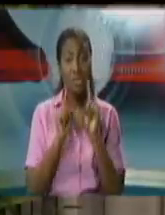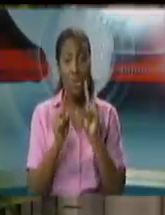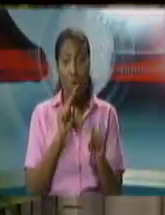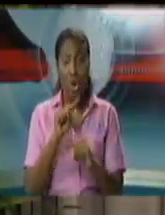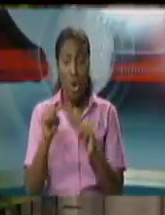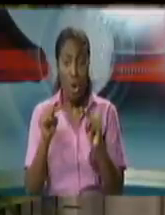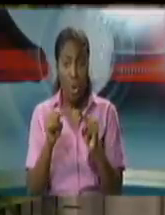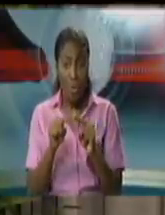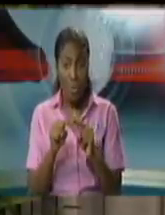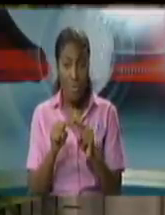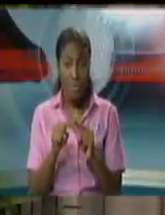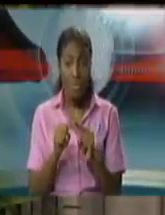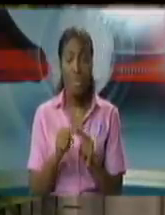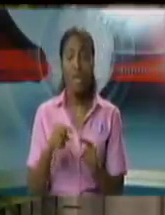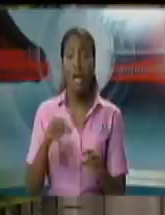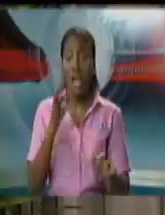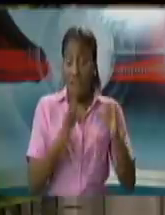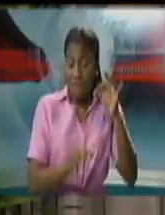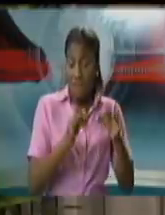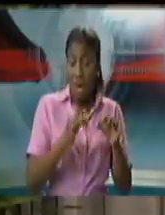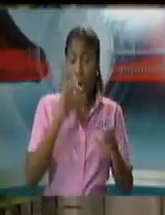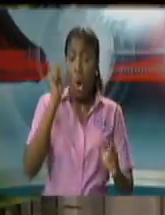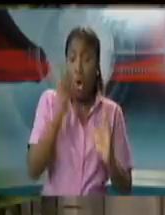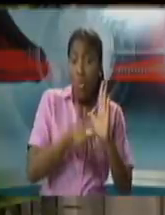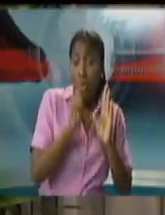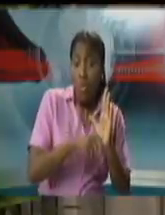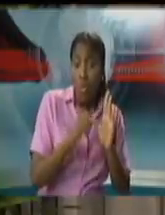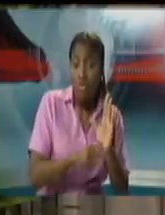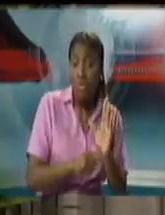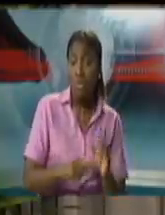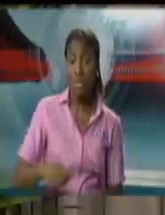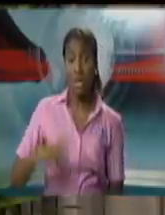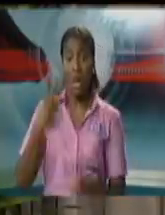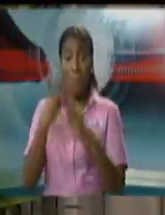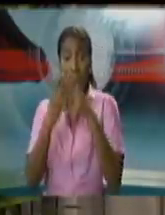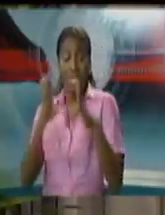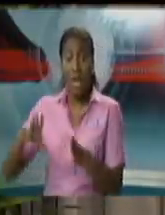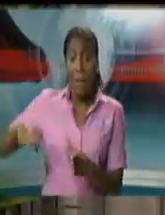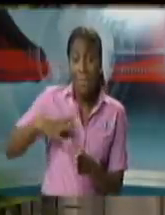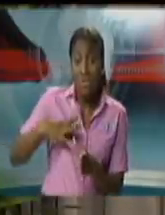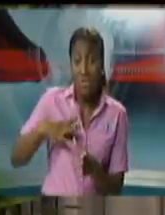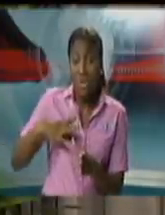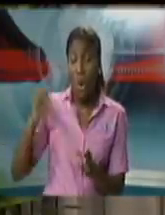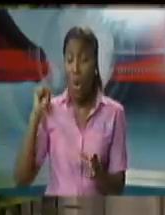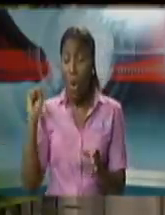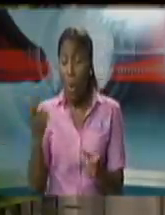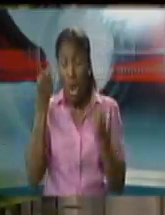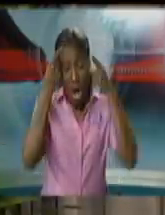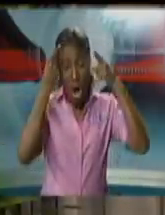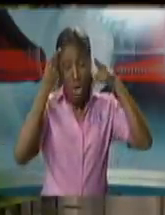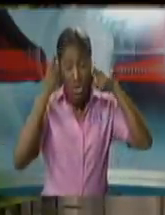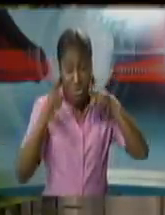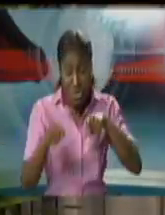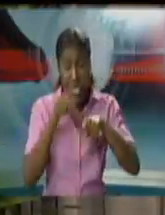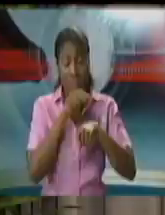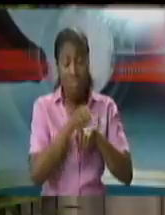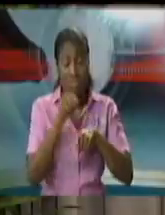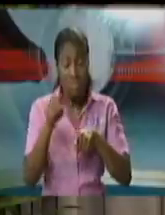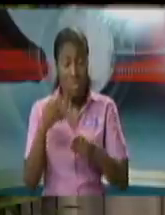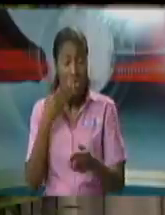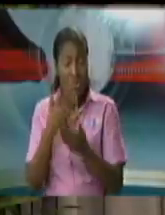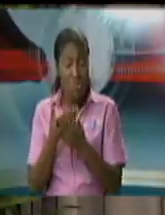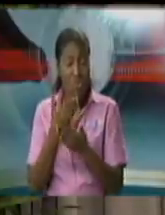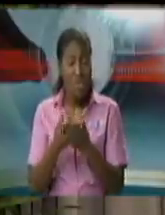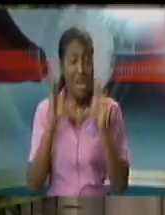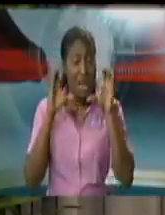judicial presidential and commissioner of prisons position to make sure that all of the circumstances are being considered all of the